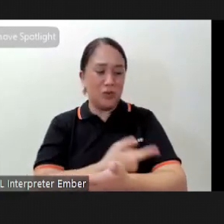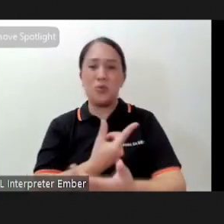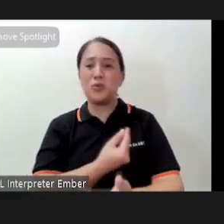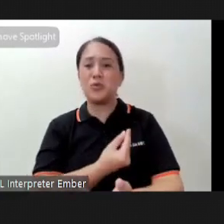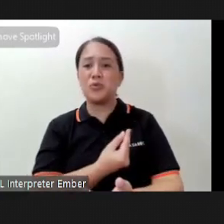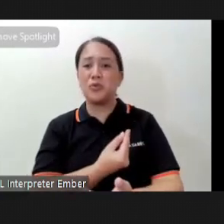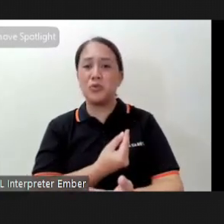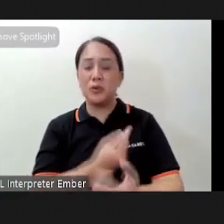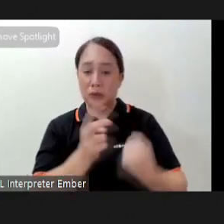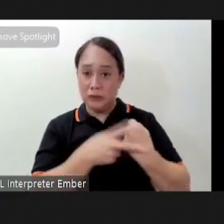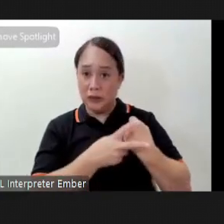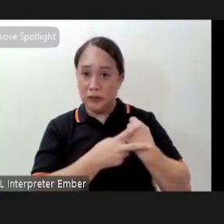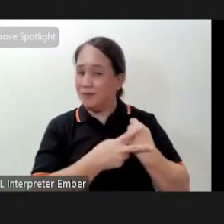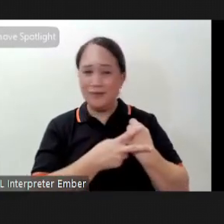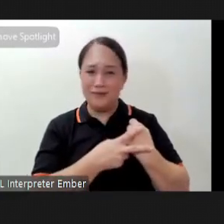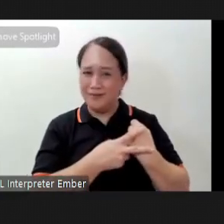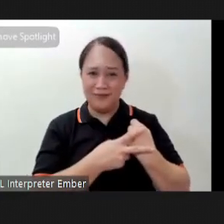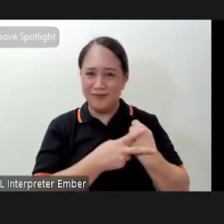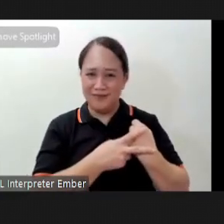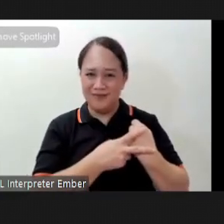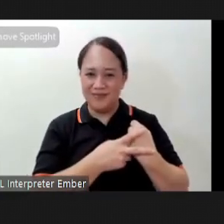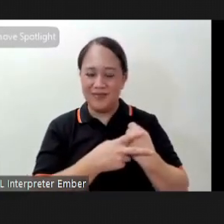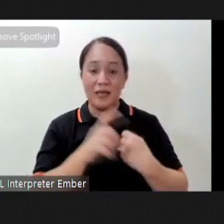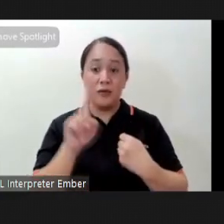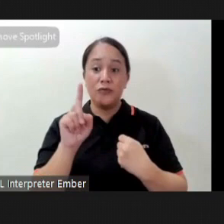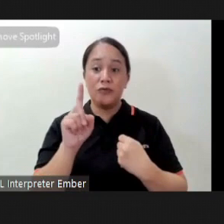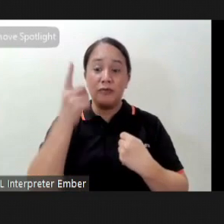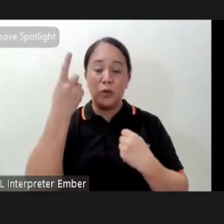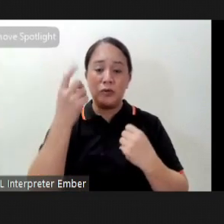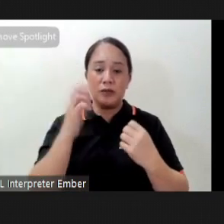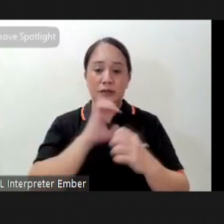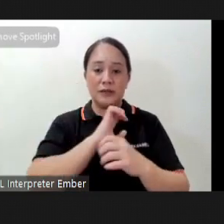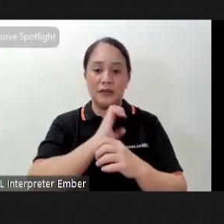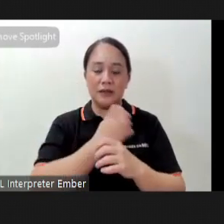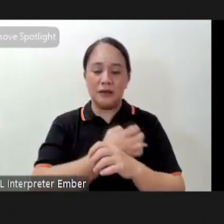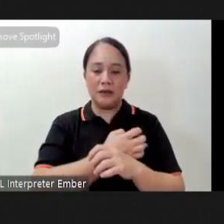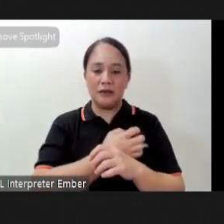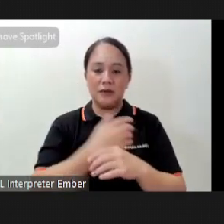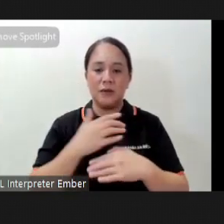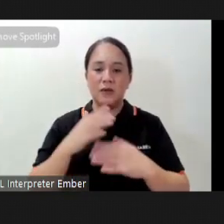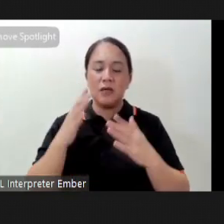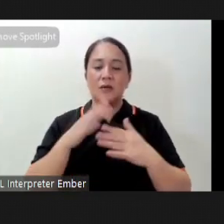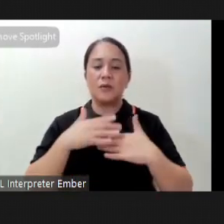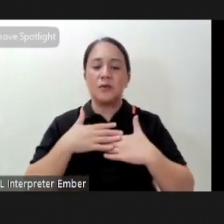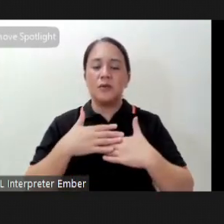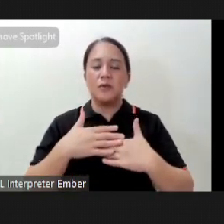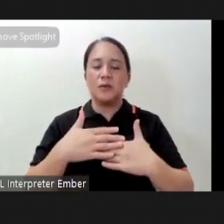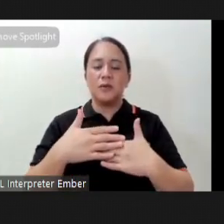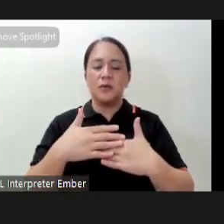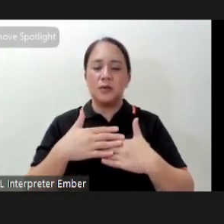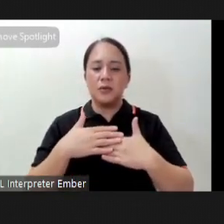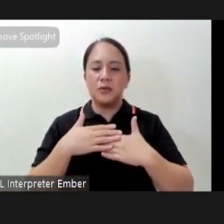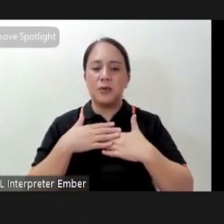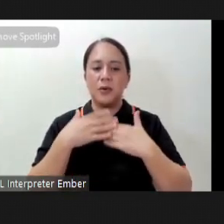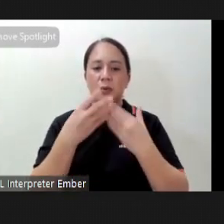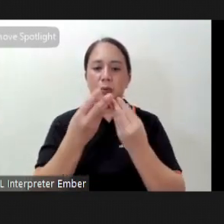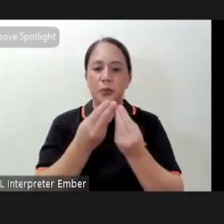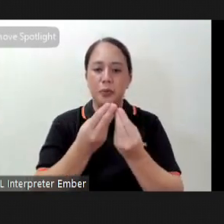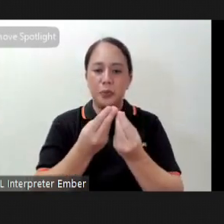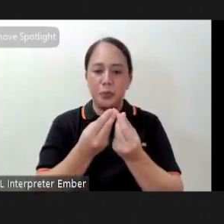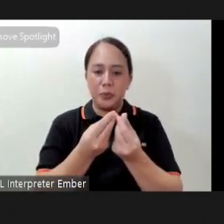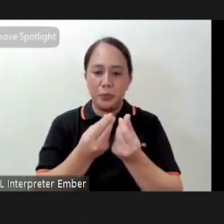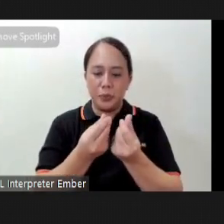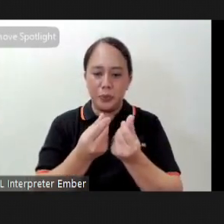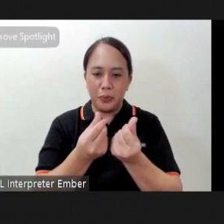okay so yung first exercise the calming breath addresses the fact that sometimes when we